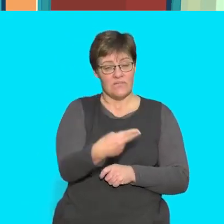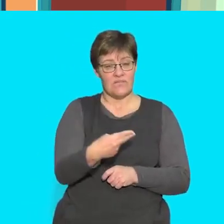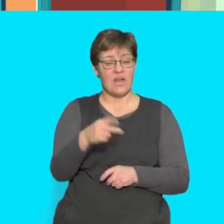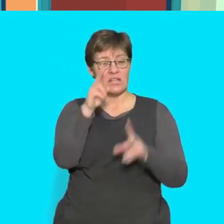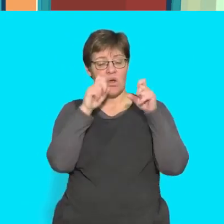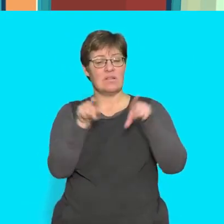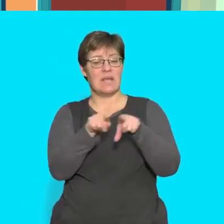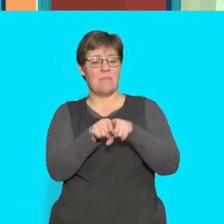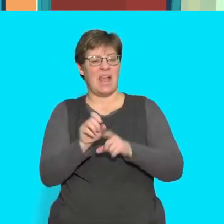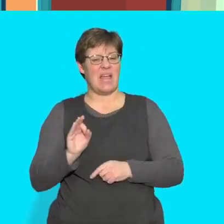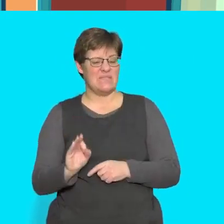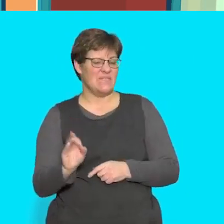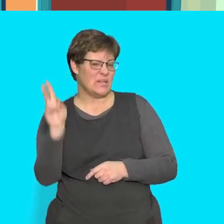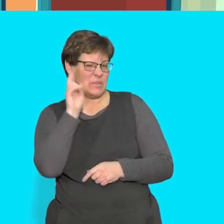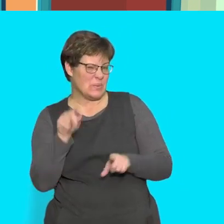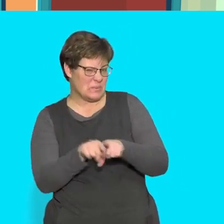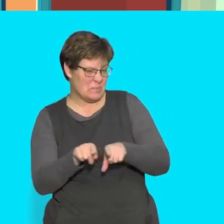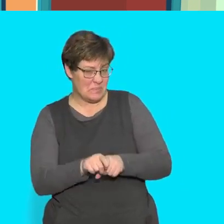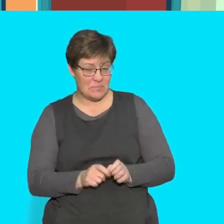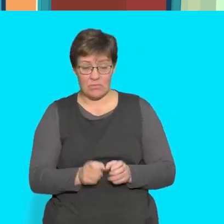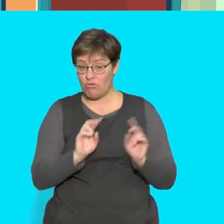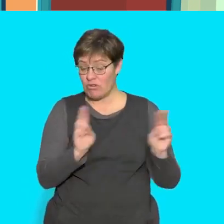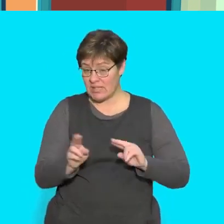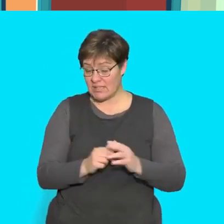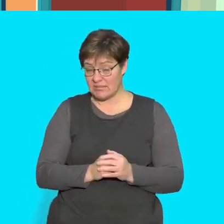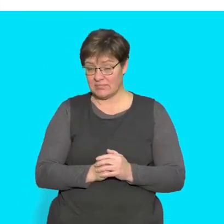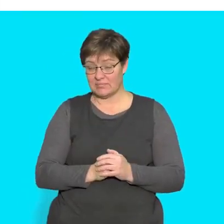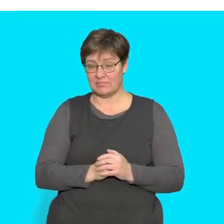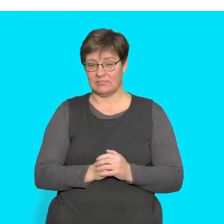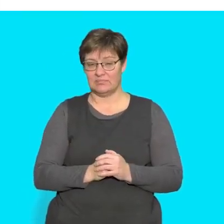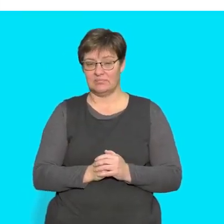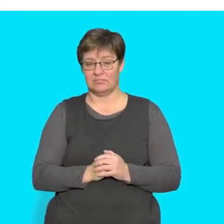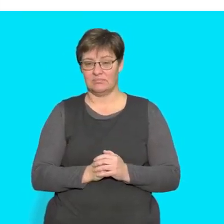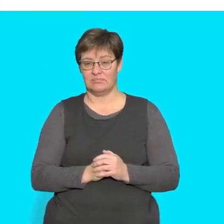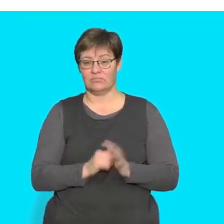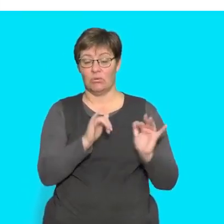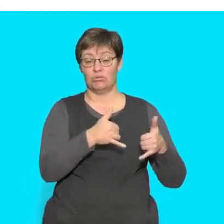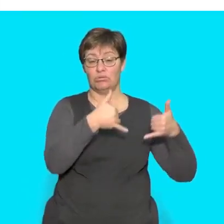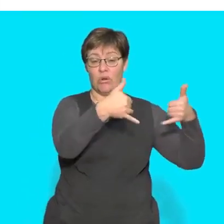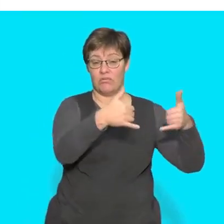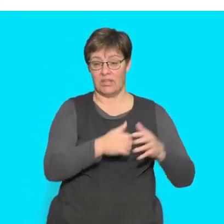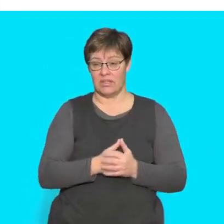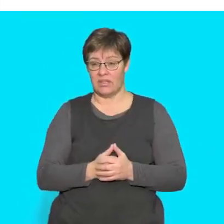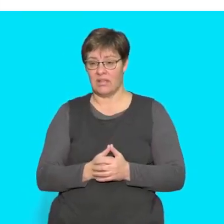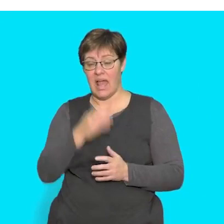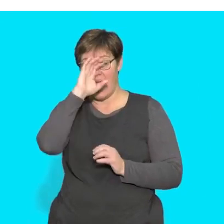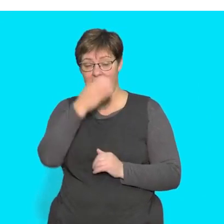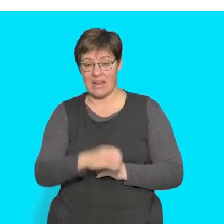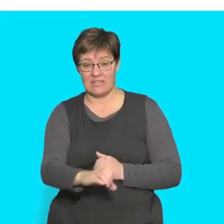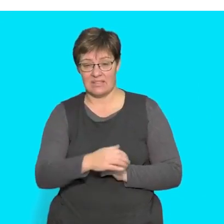f are you ready are listen trophy elephant paint